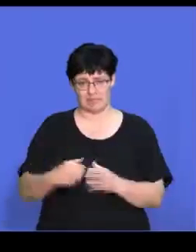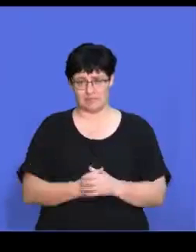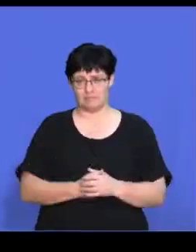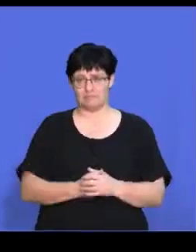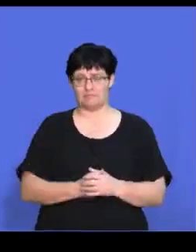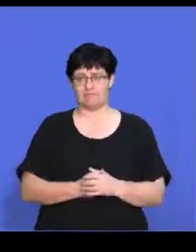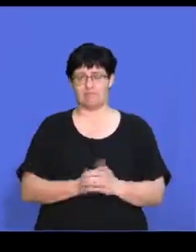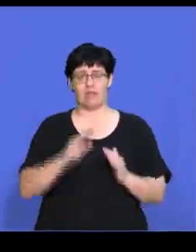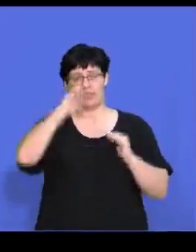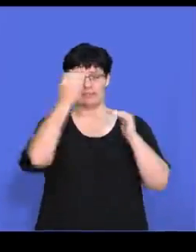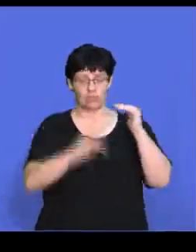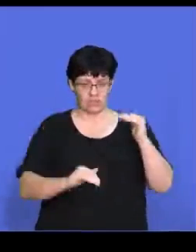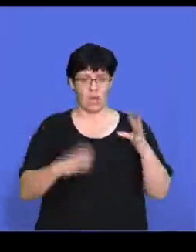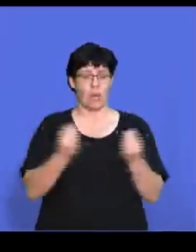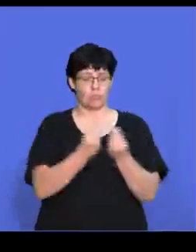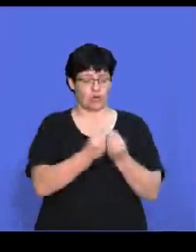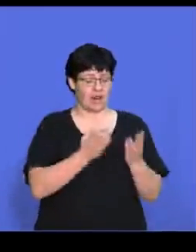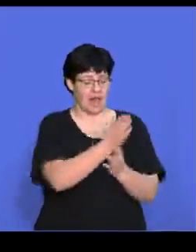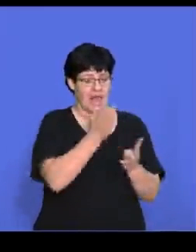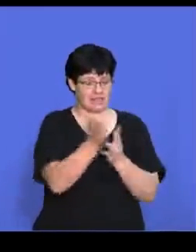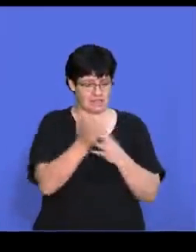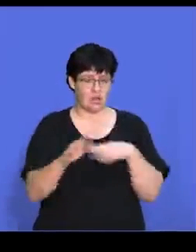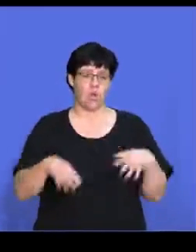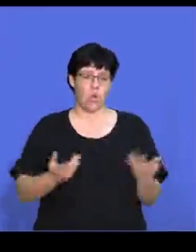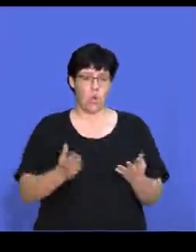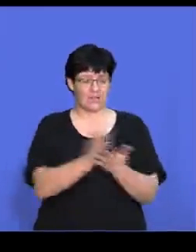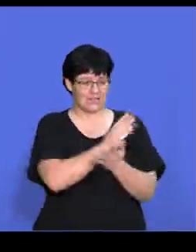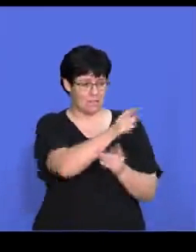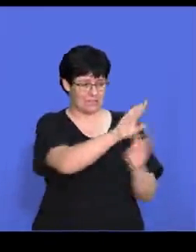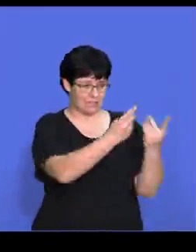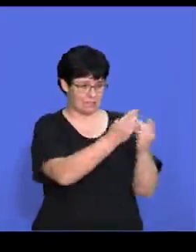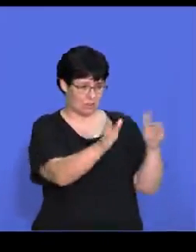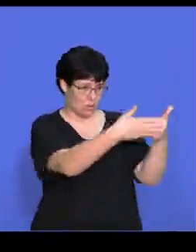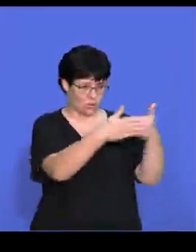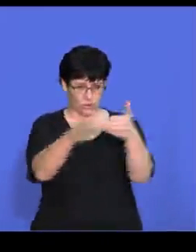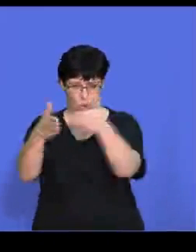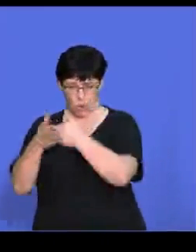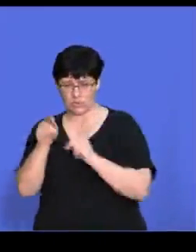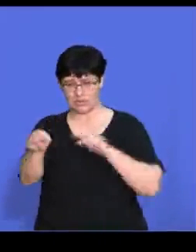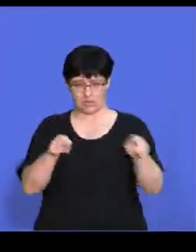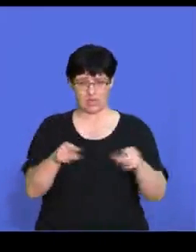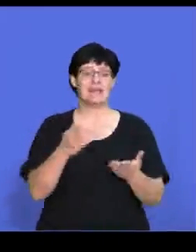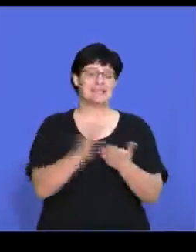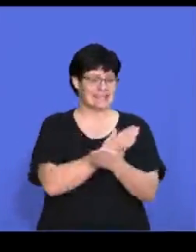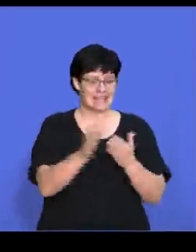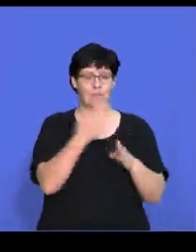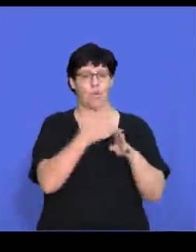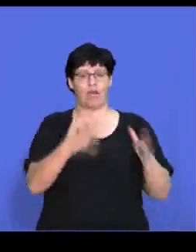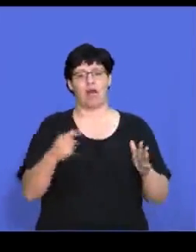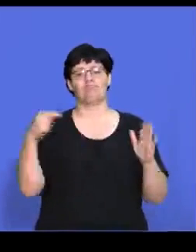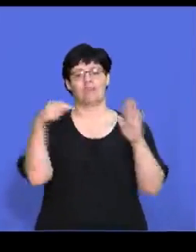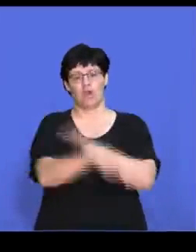We can decrease the number of product lines or closing certain departments and it may result in some workers